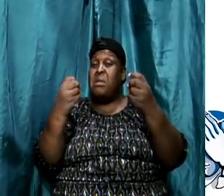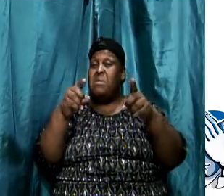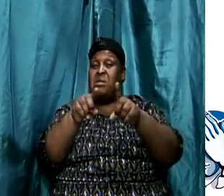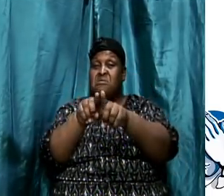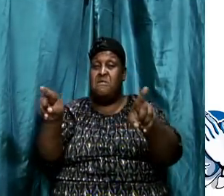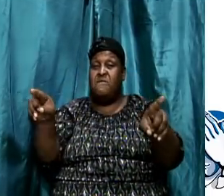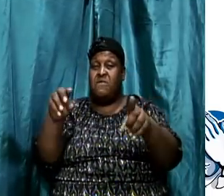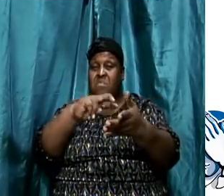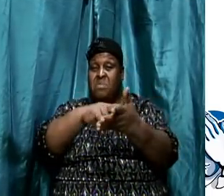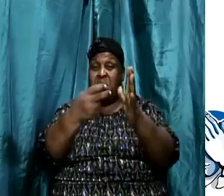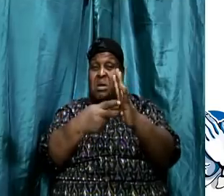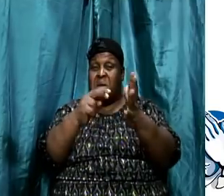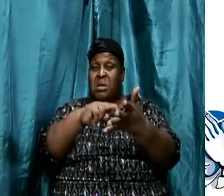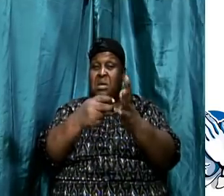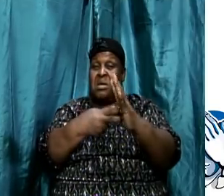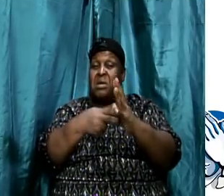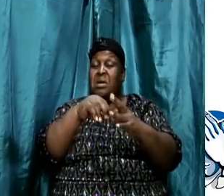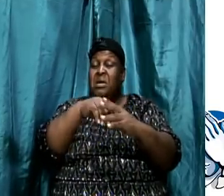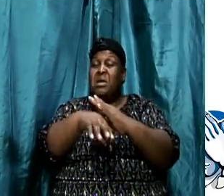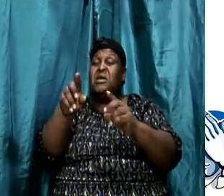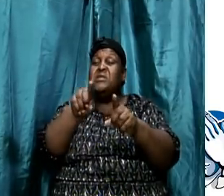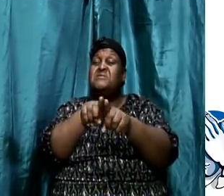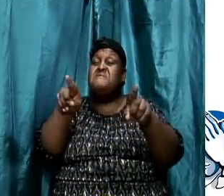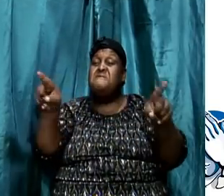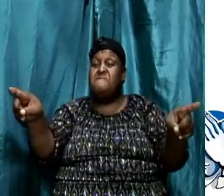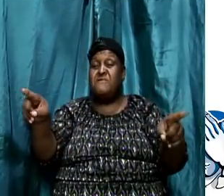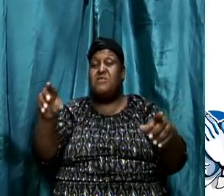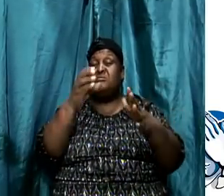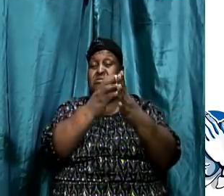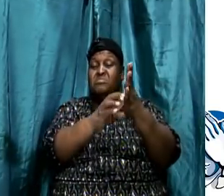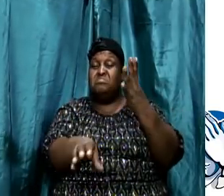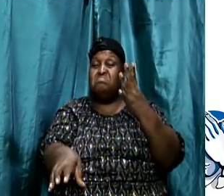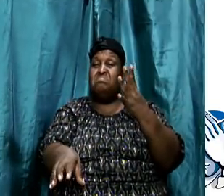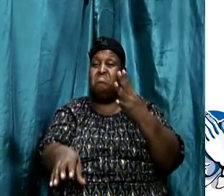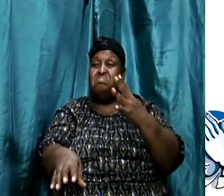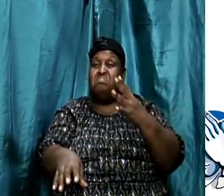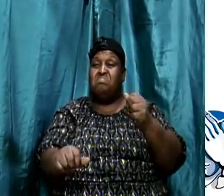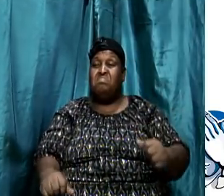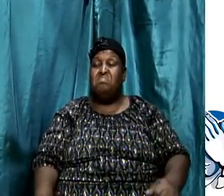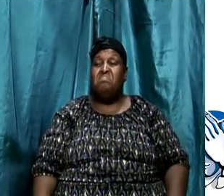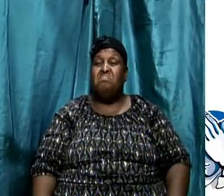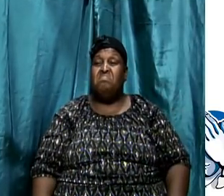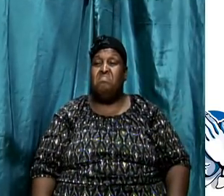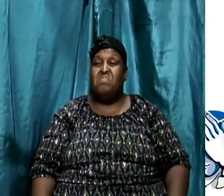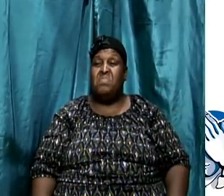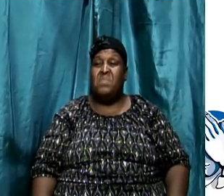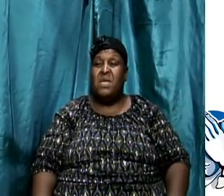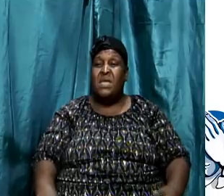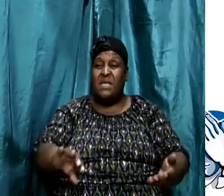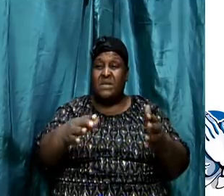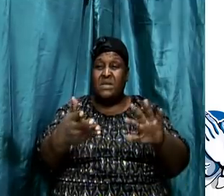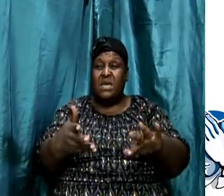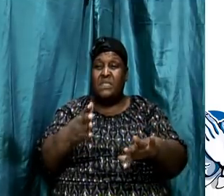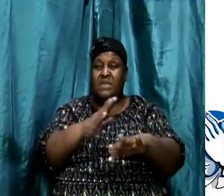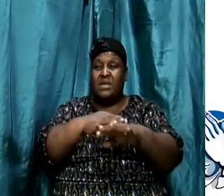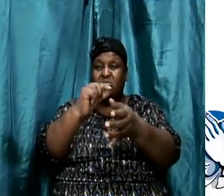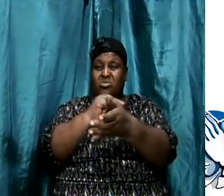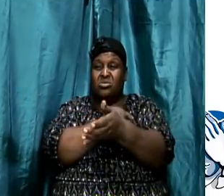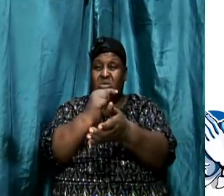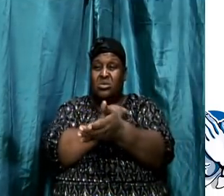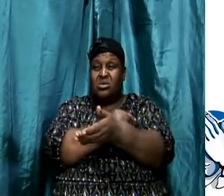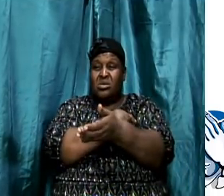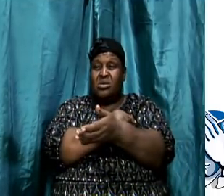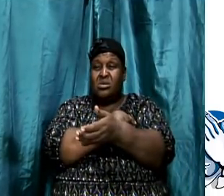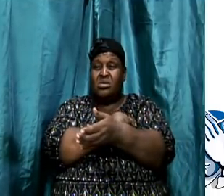passages. So for example, in Genesis chapter 24 verse 67, it's talking about physical